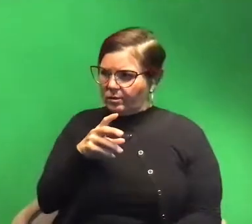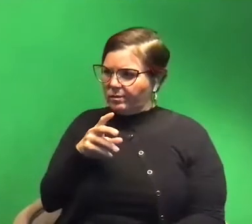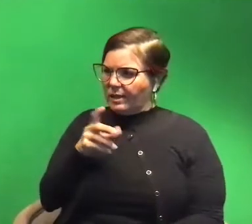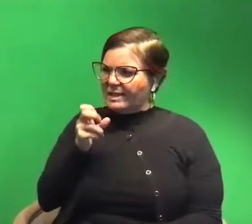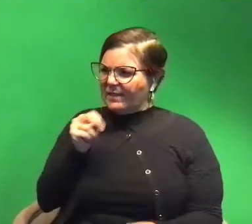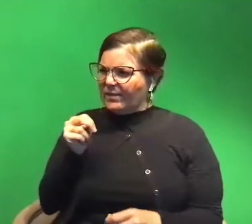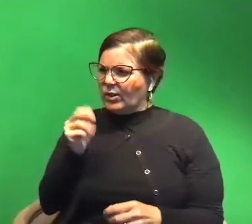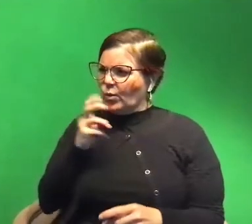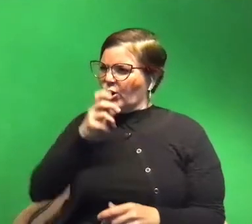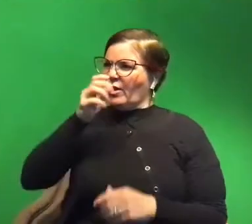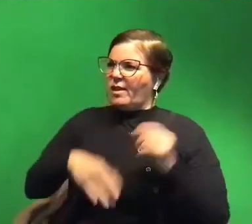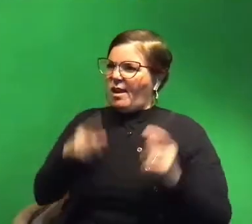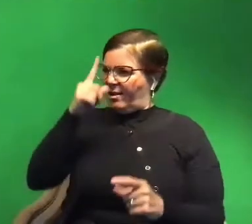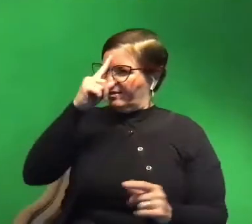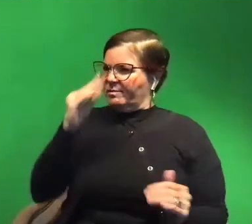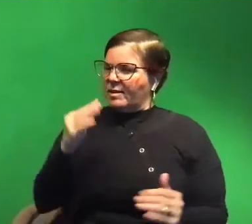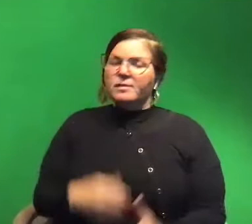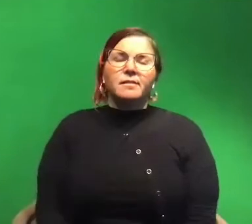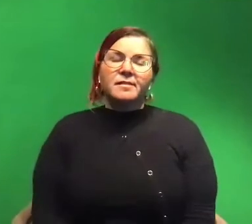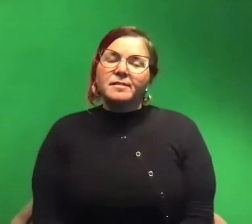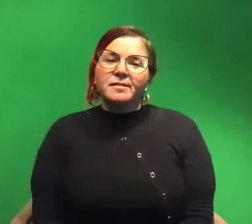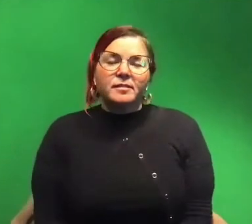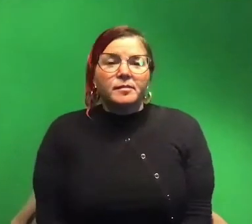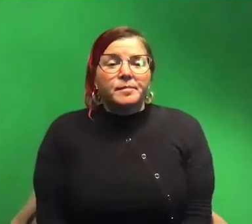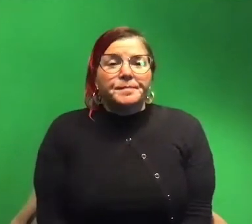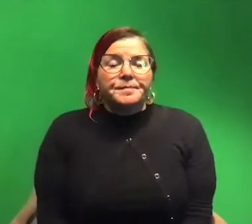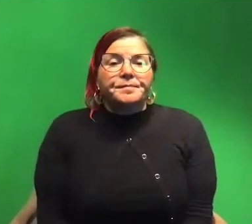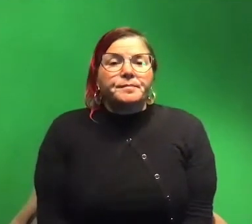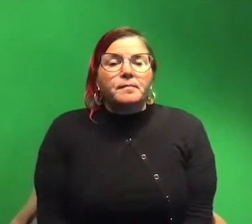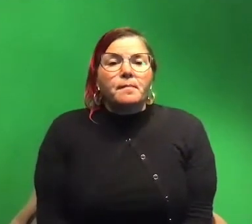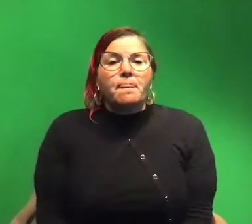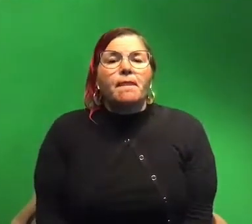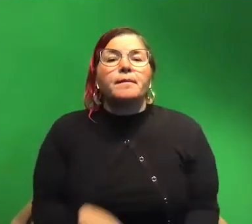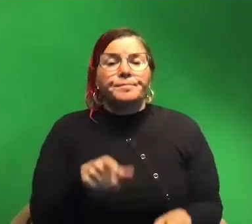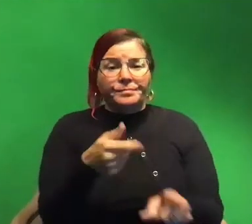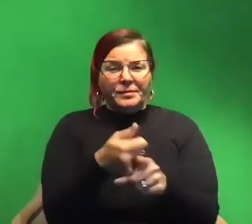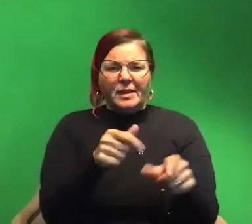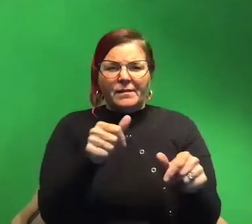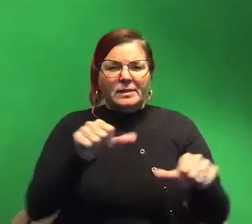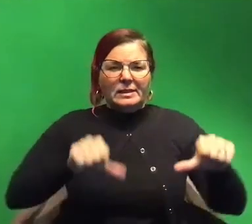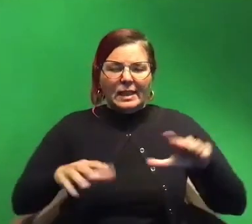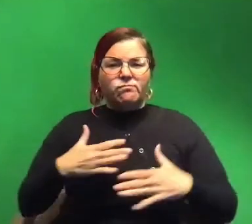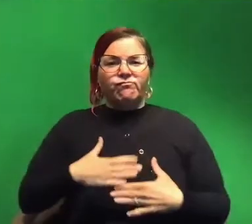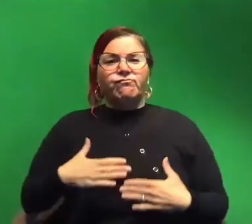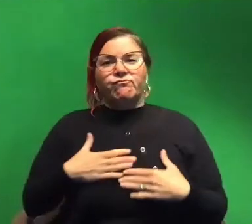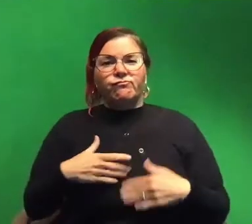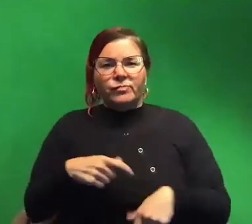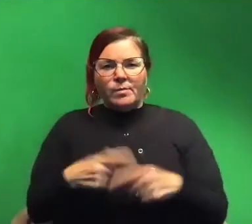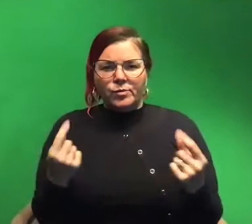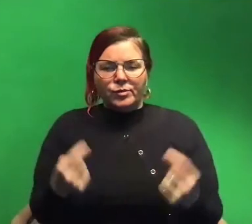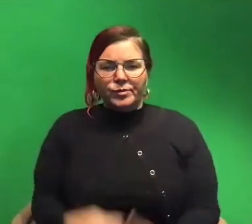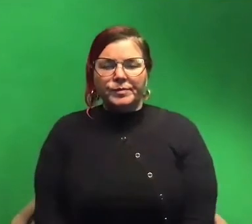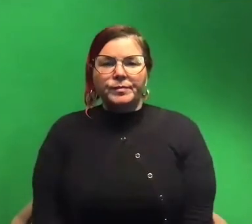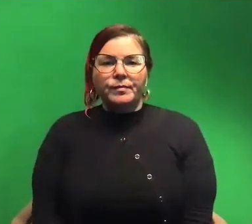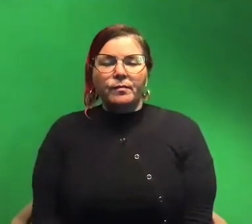they're great um awesome so as a scientist what do you do in your free time? Um